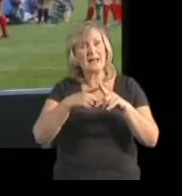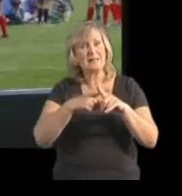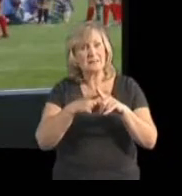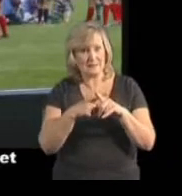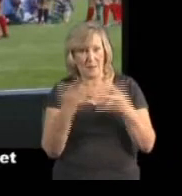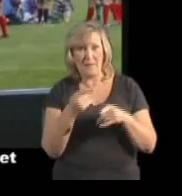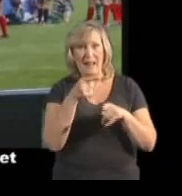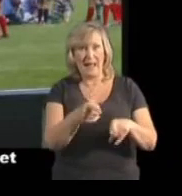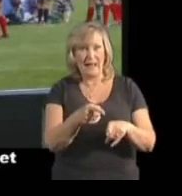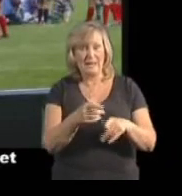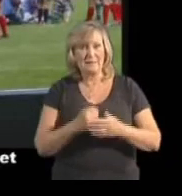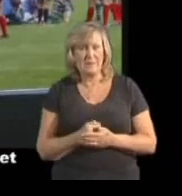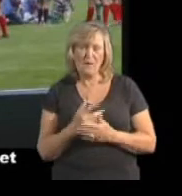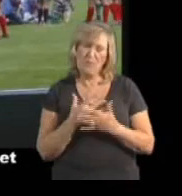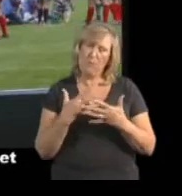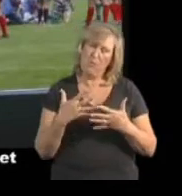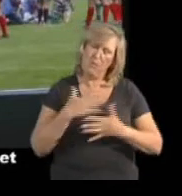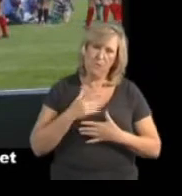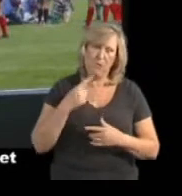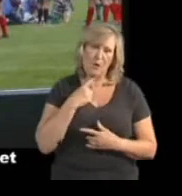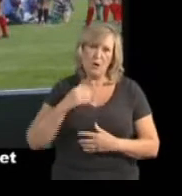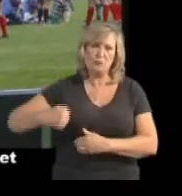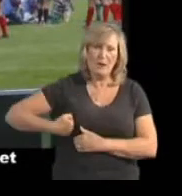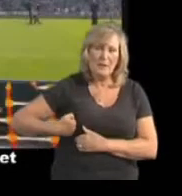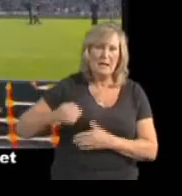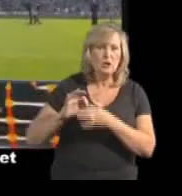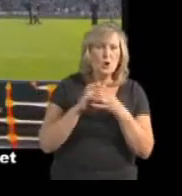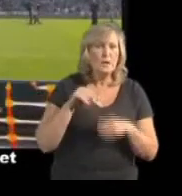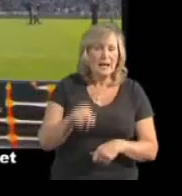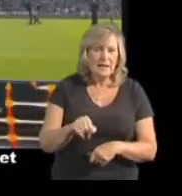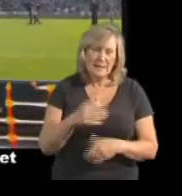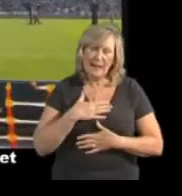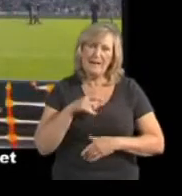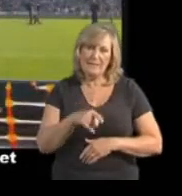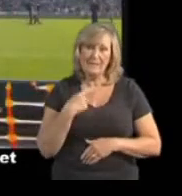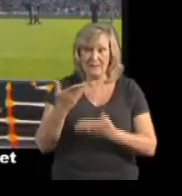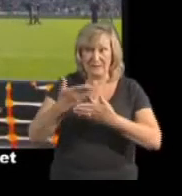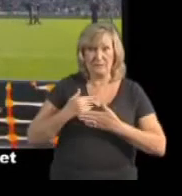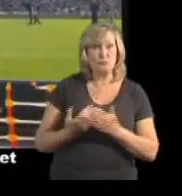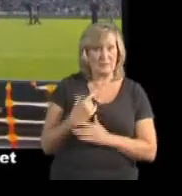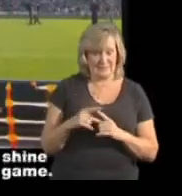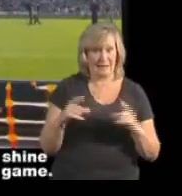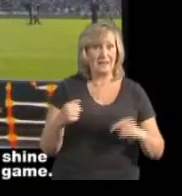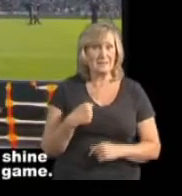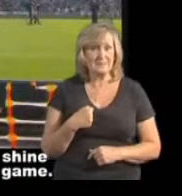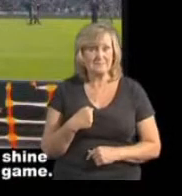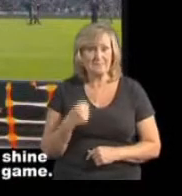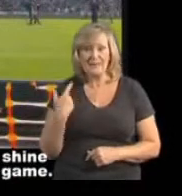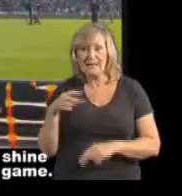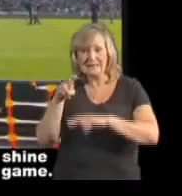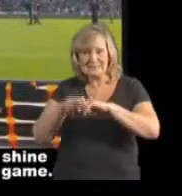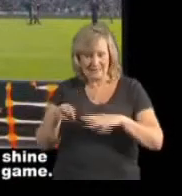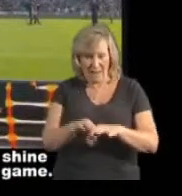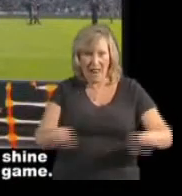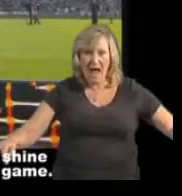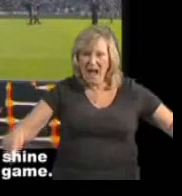I am a huge rugby union fan and I get free tickets. I sit on the